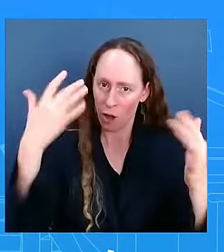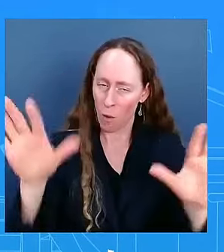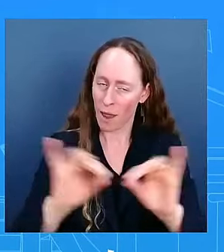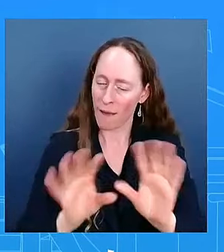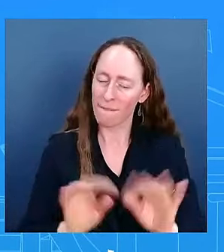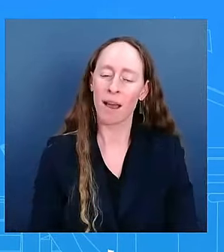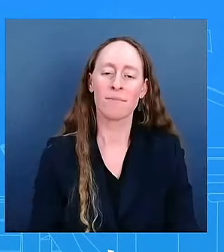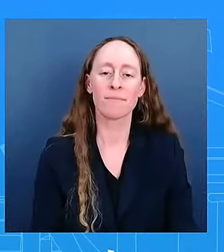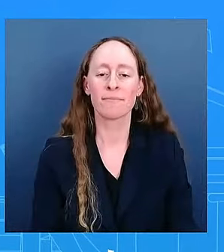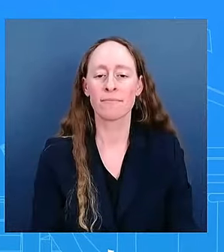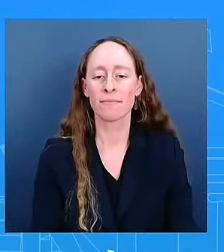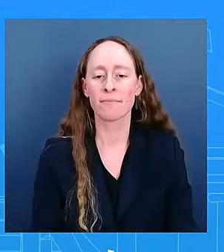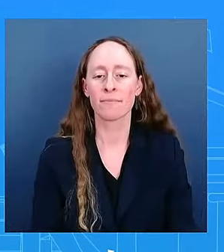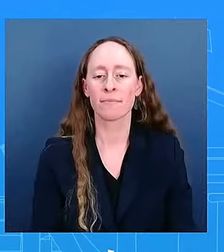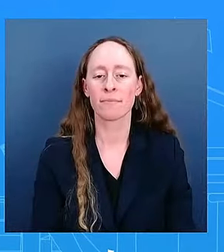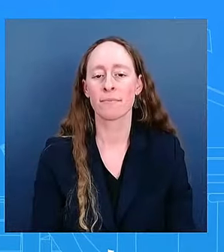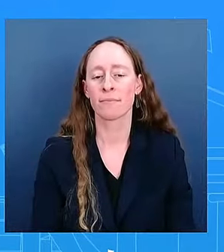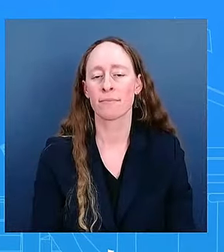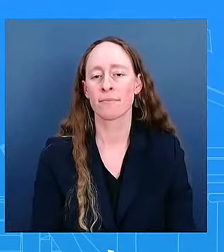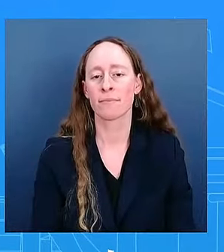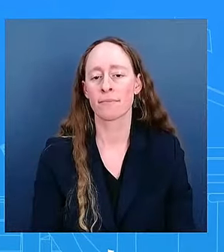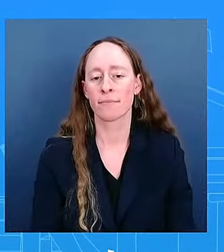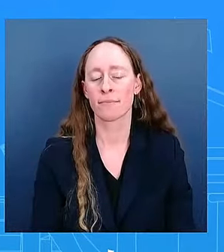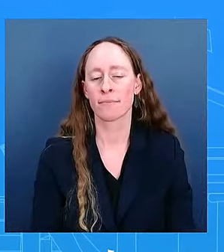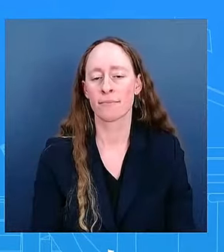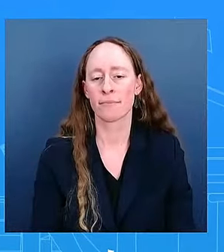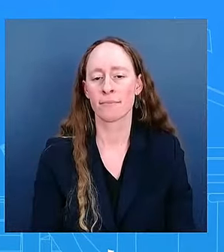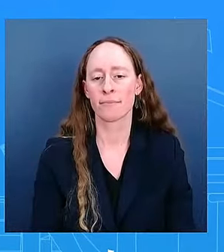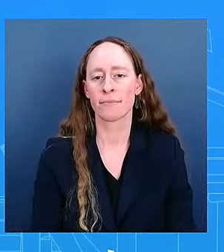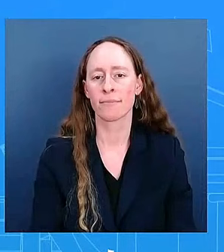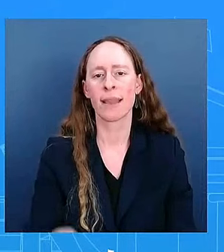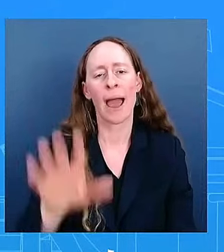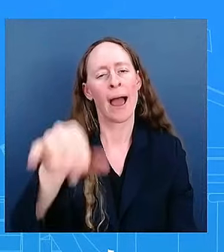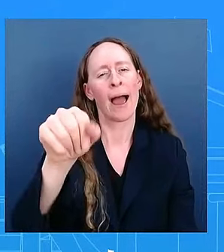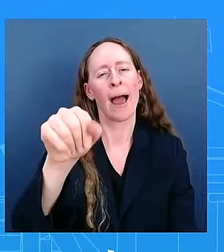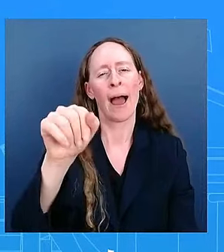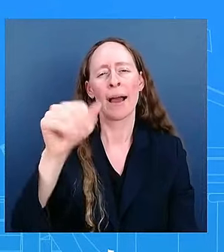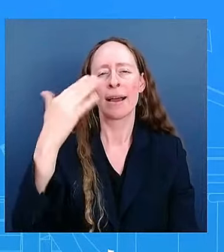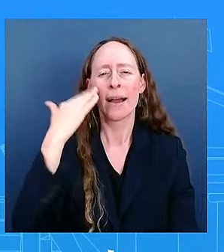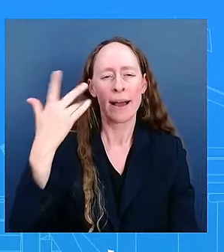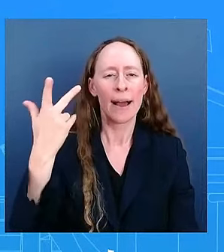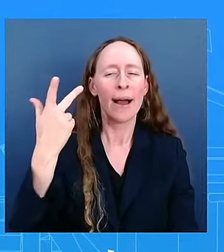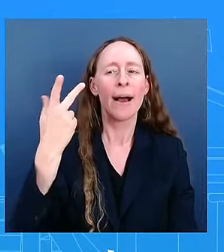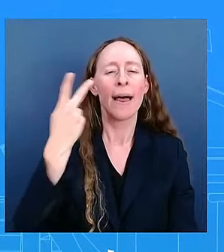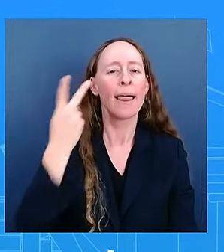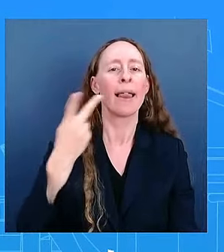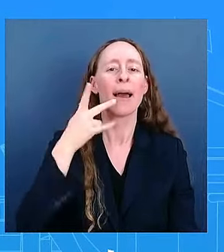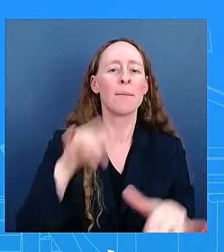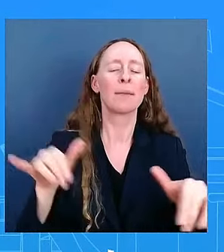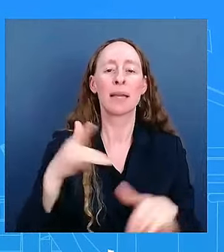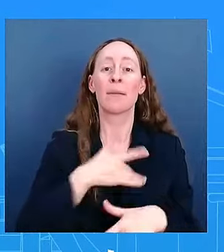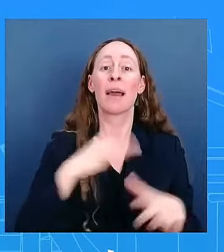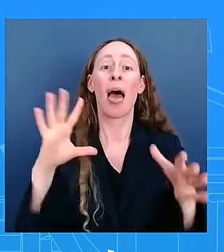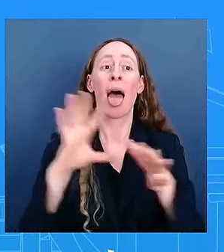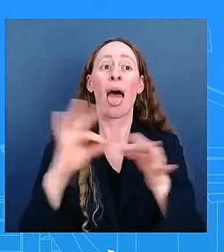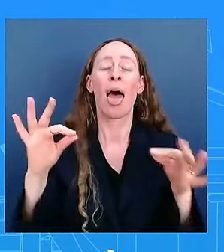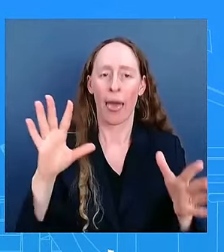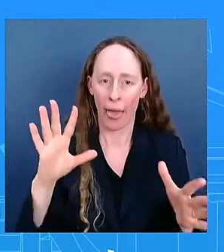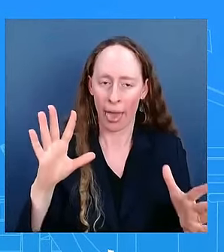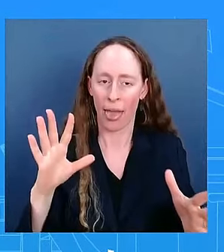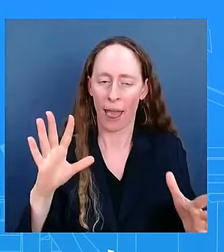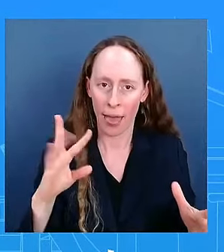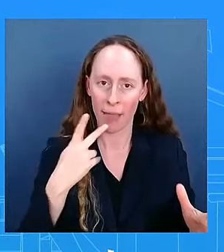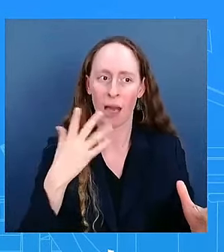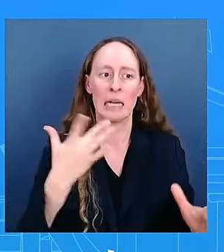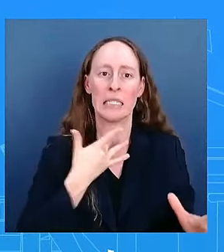and appeared to be off message or had comments that have needed to be um walked back or cleaned up and i'm wondering going into